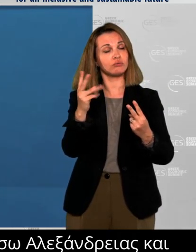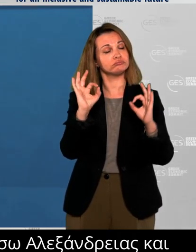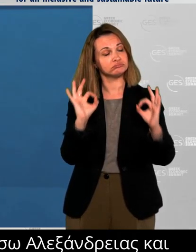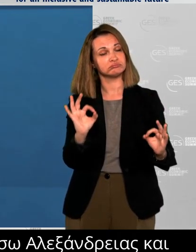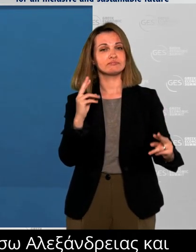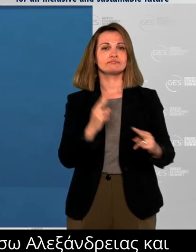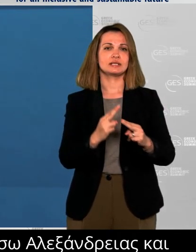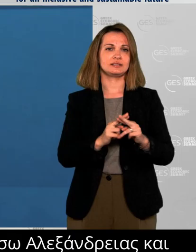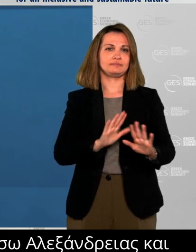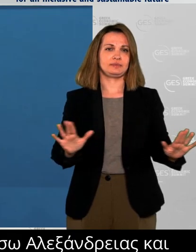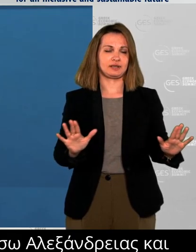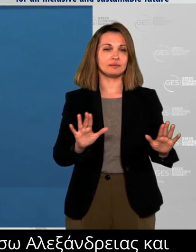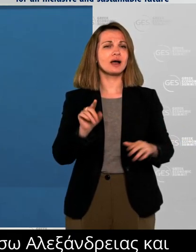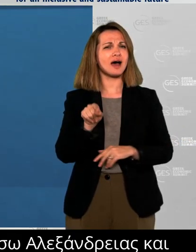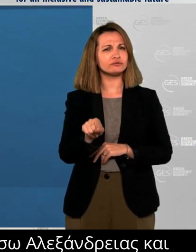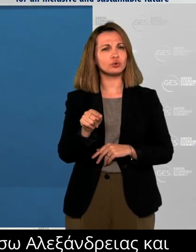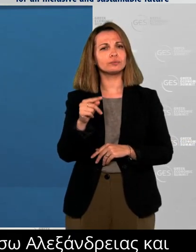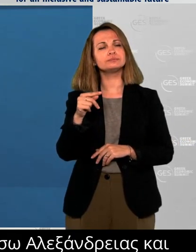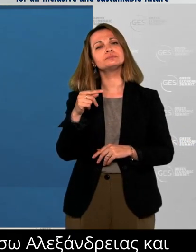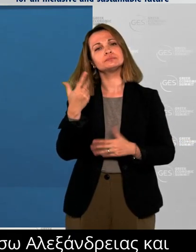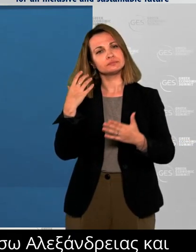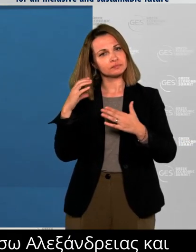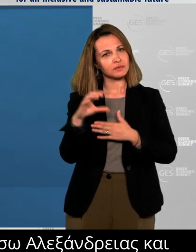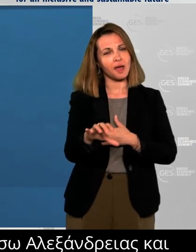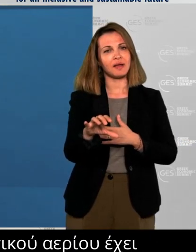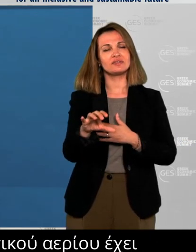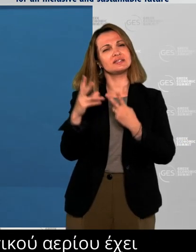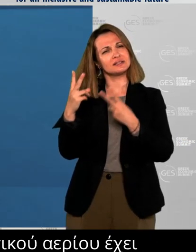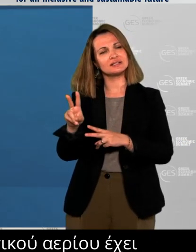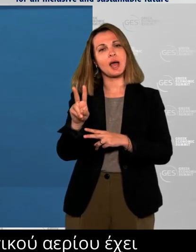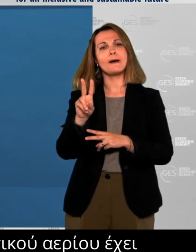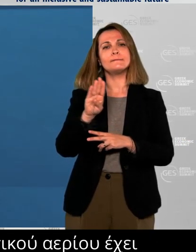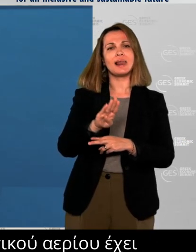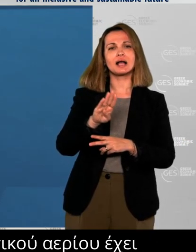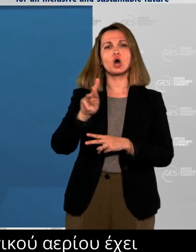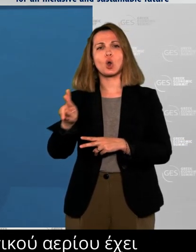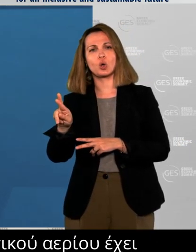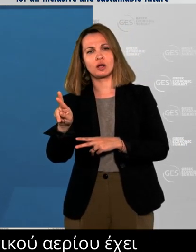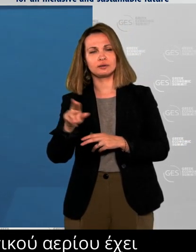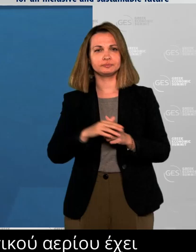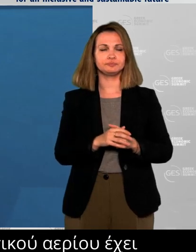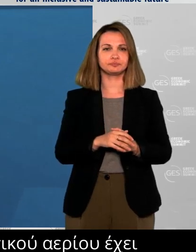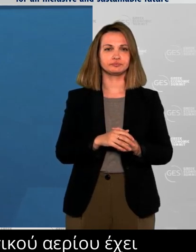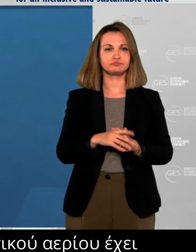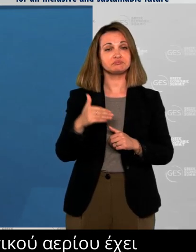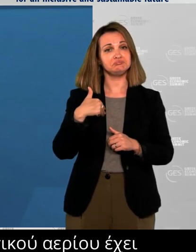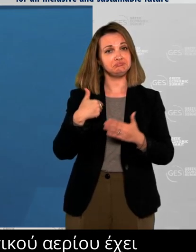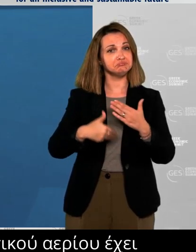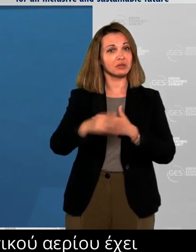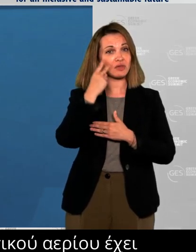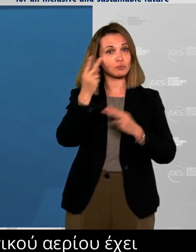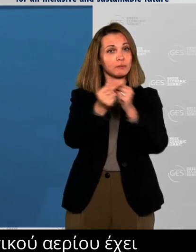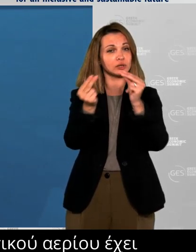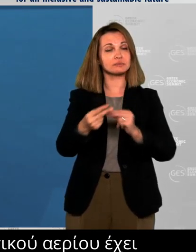Gaslog, with a project that's expected to come online by the end of 2023. The United